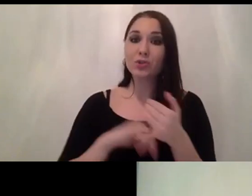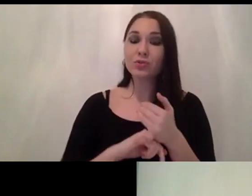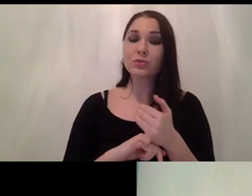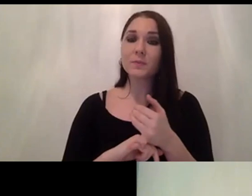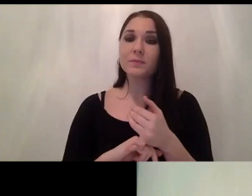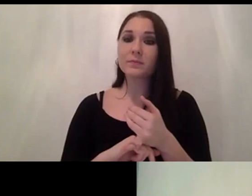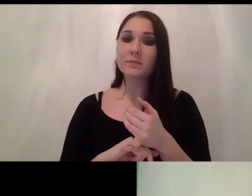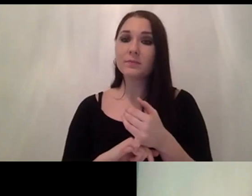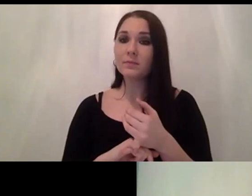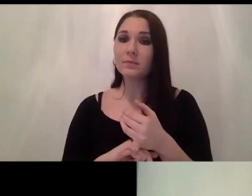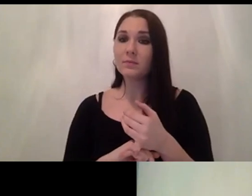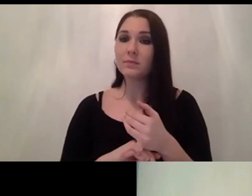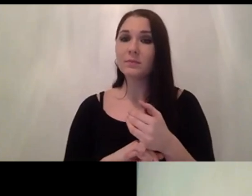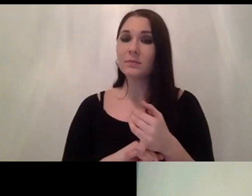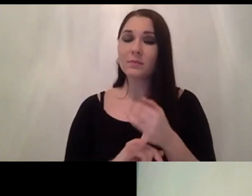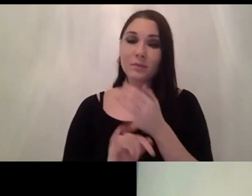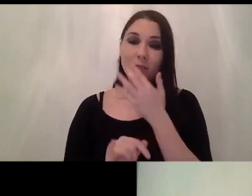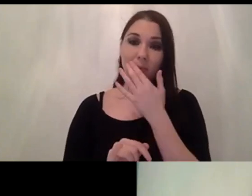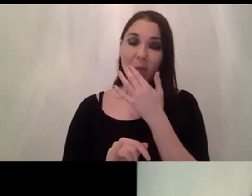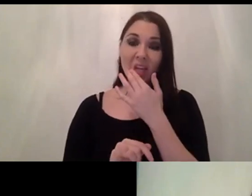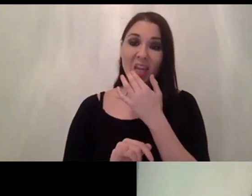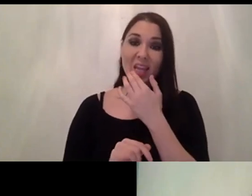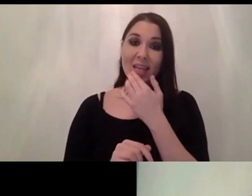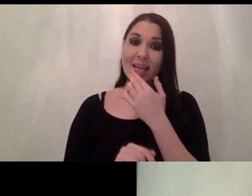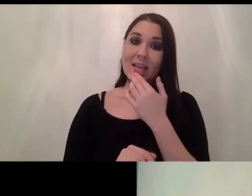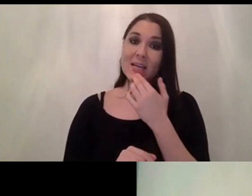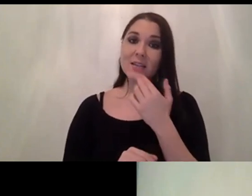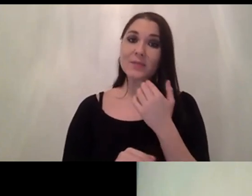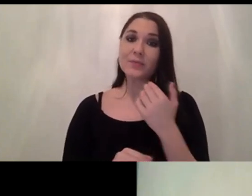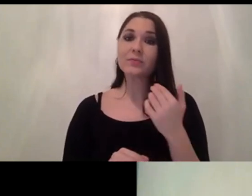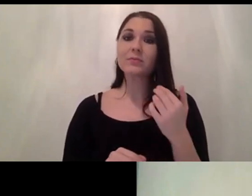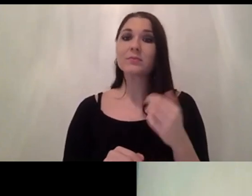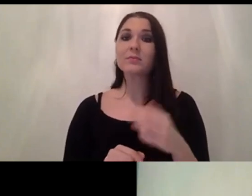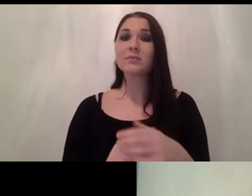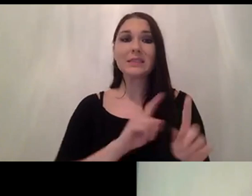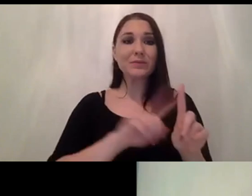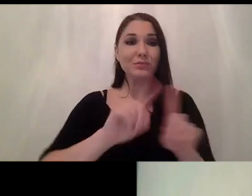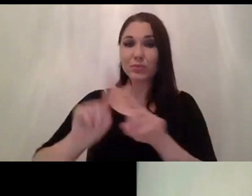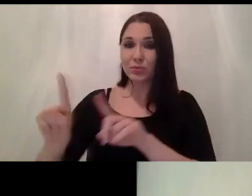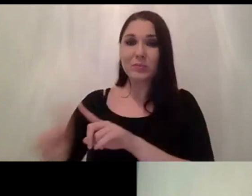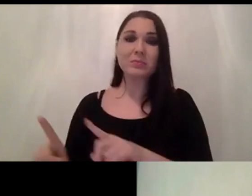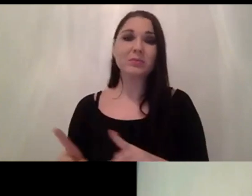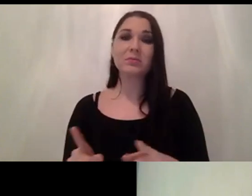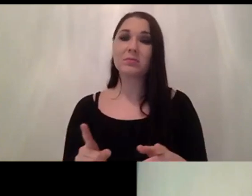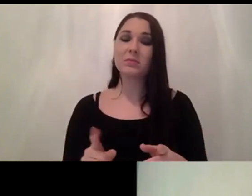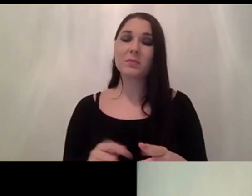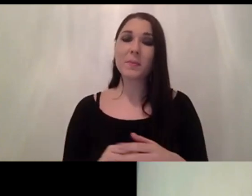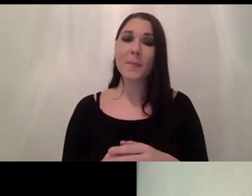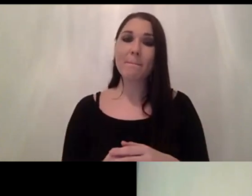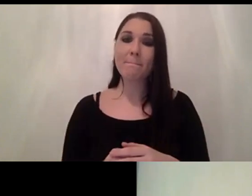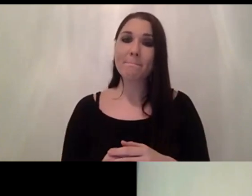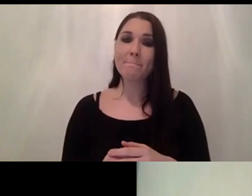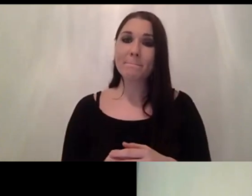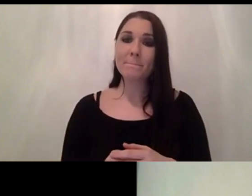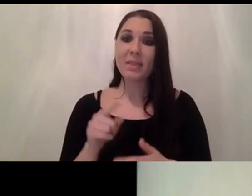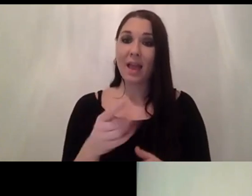uh a light vision like uh teledindalza basler and so on they